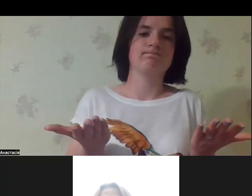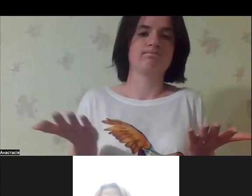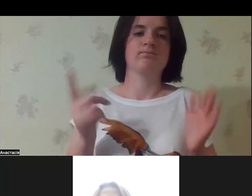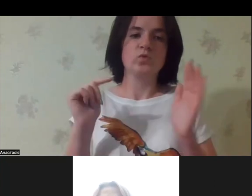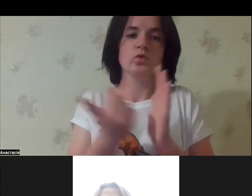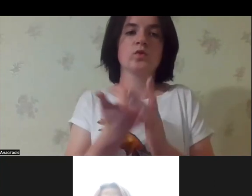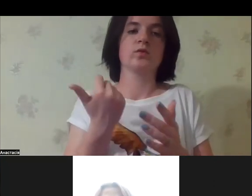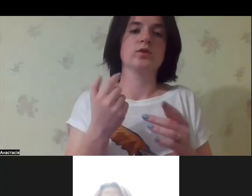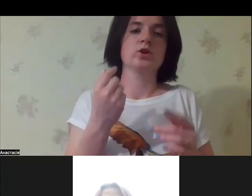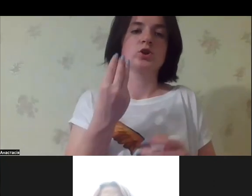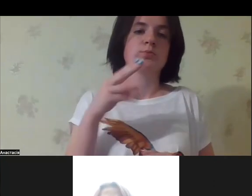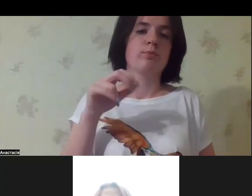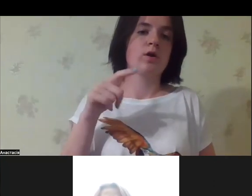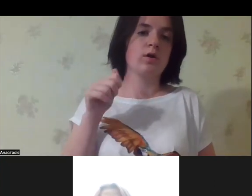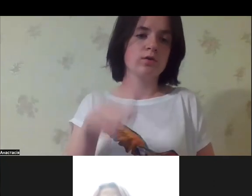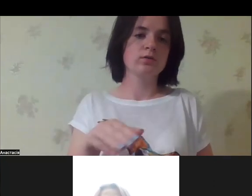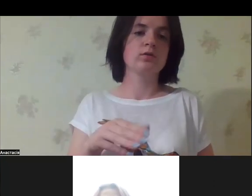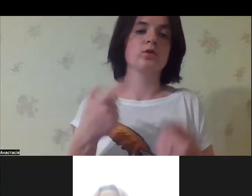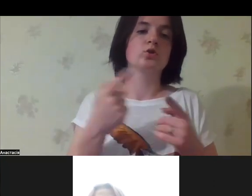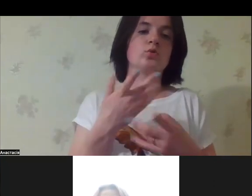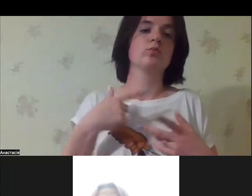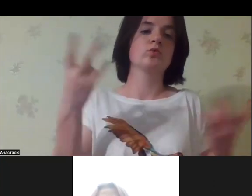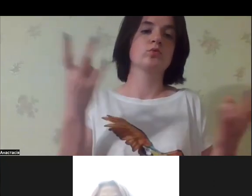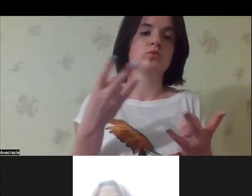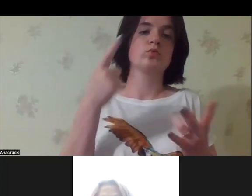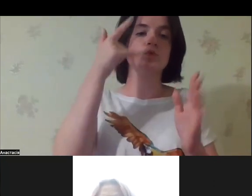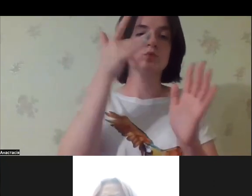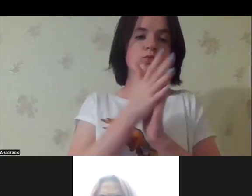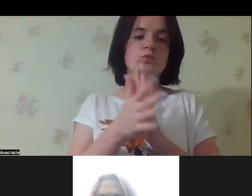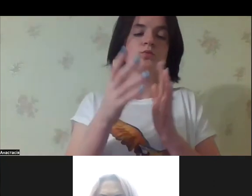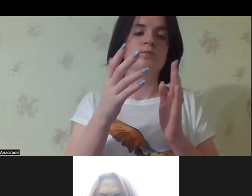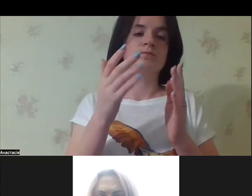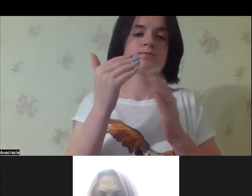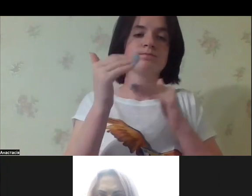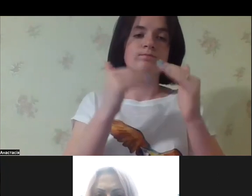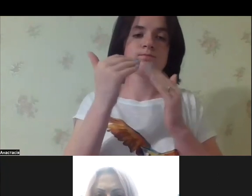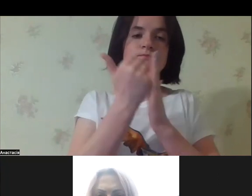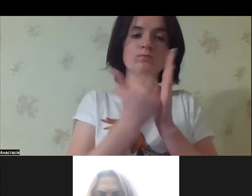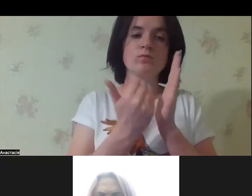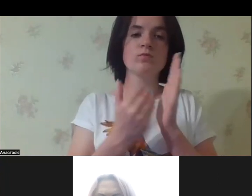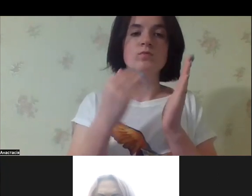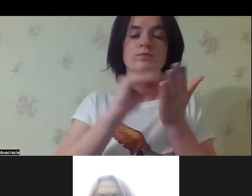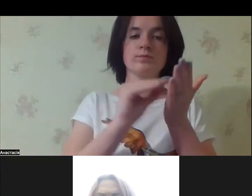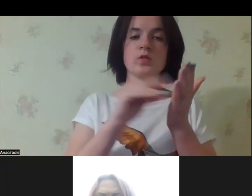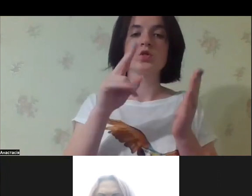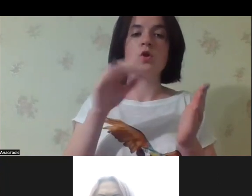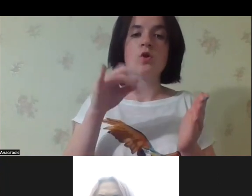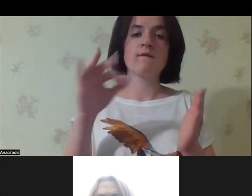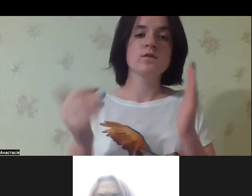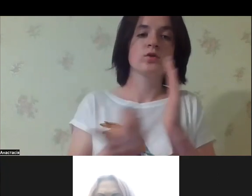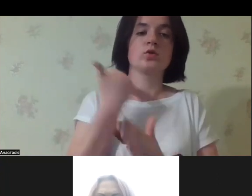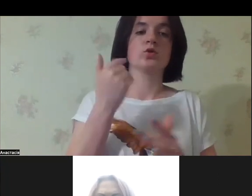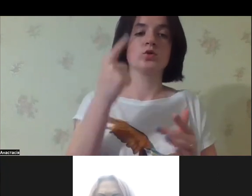children in there. How can you leave them? Yes, that's a split. But we need to develop the new